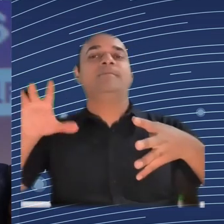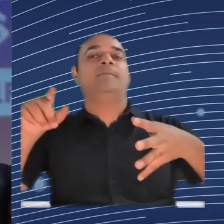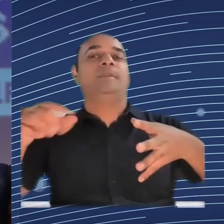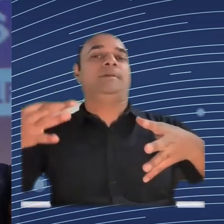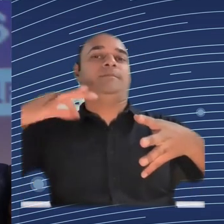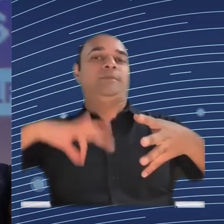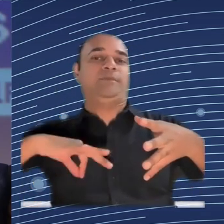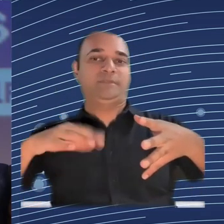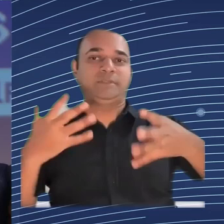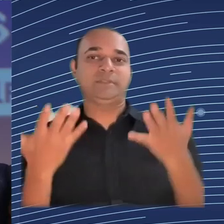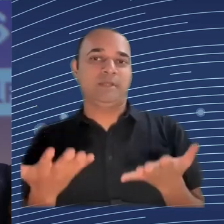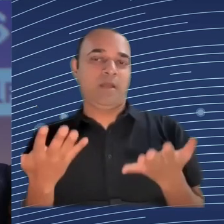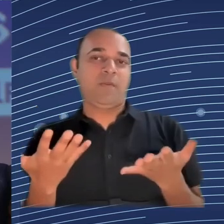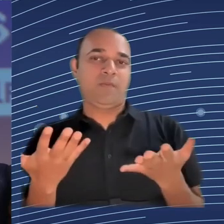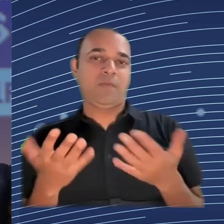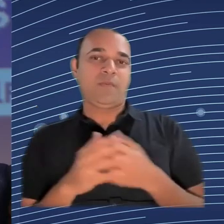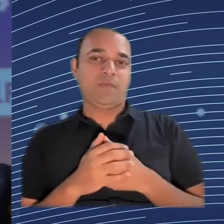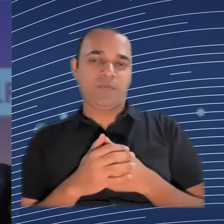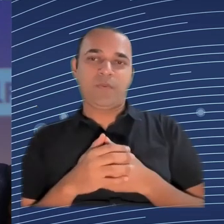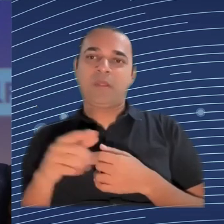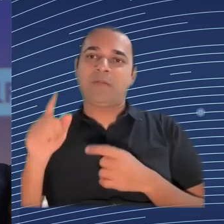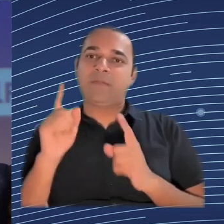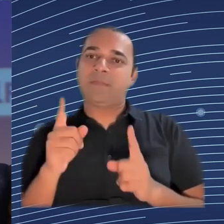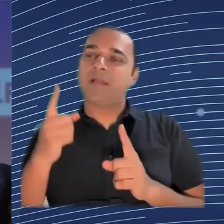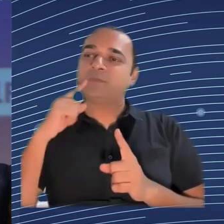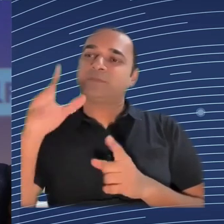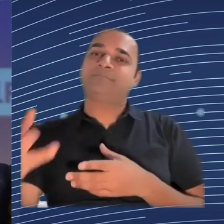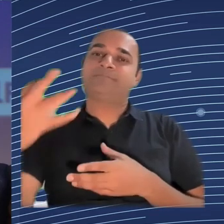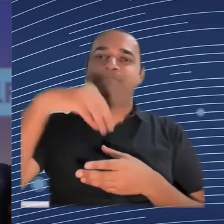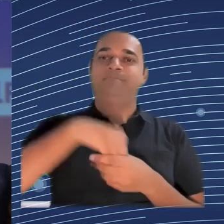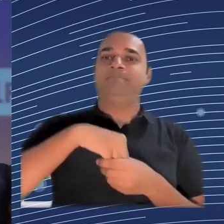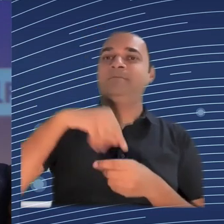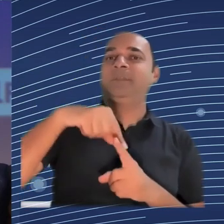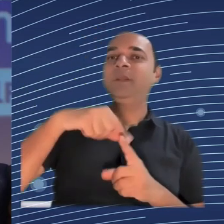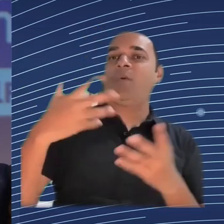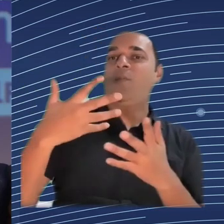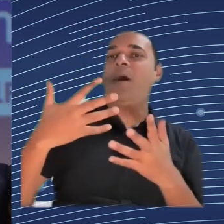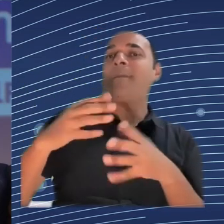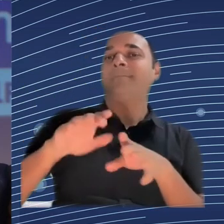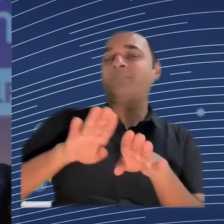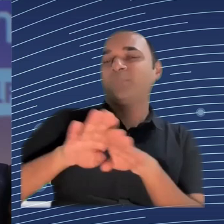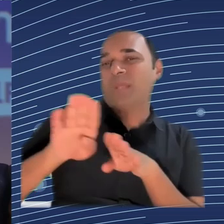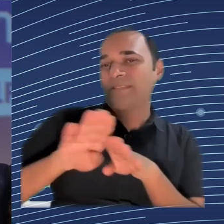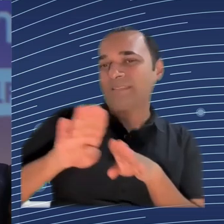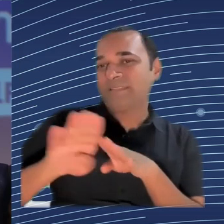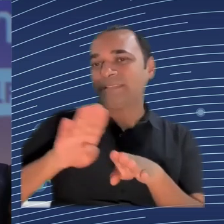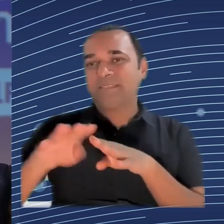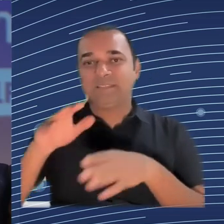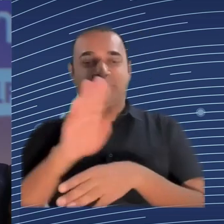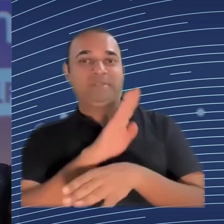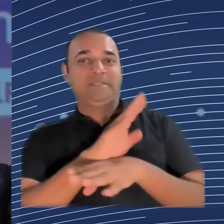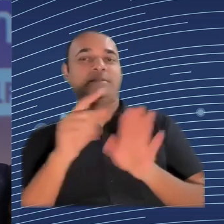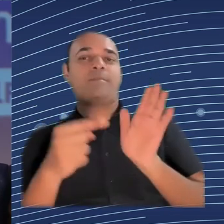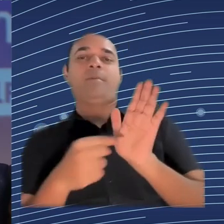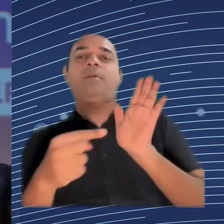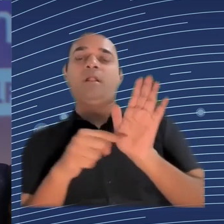that's one point or like several points I wanted to make. But I also wanted to press on